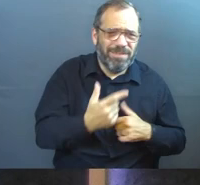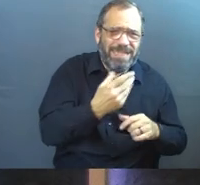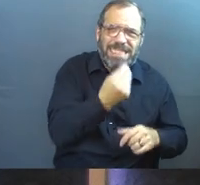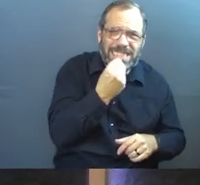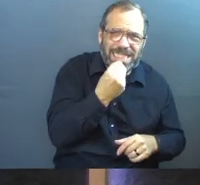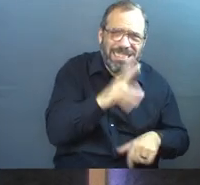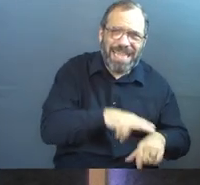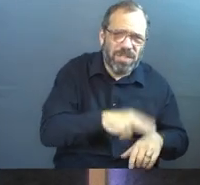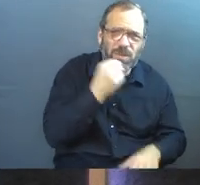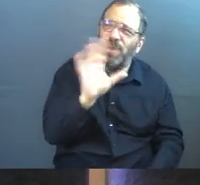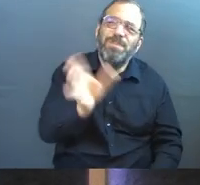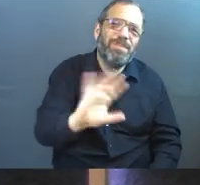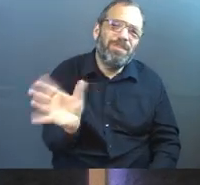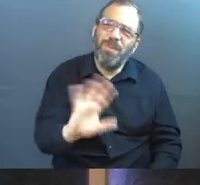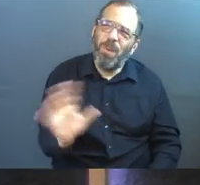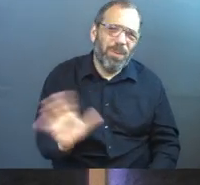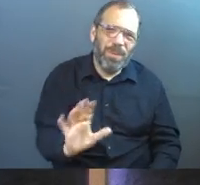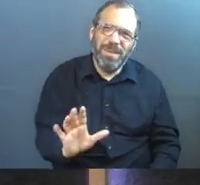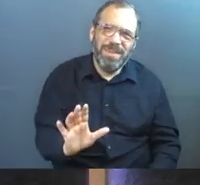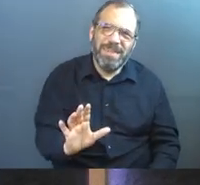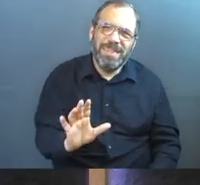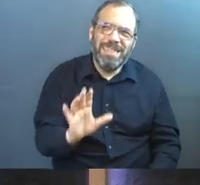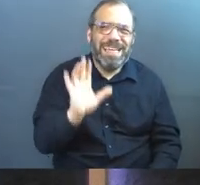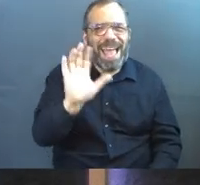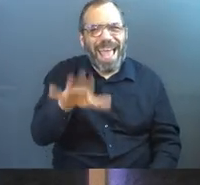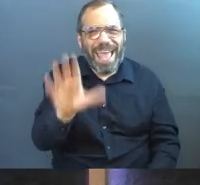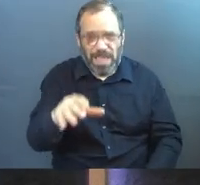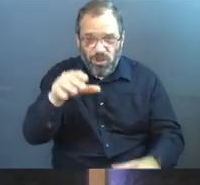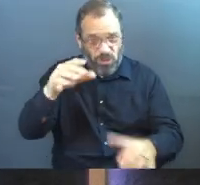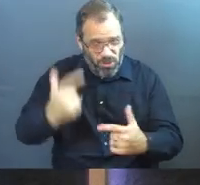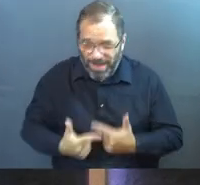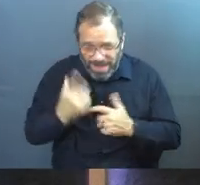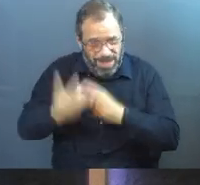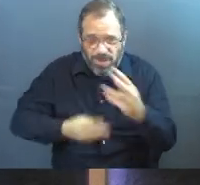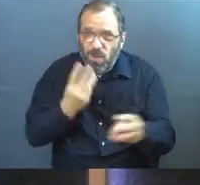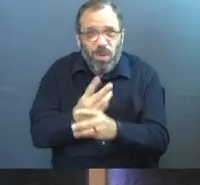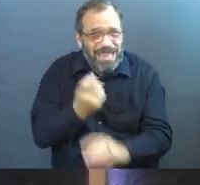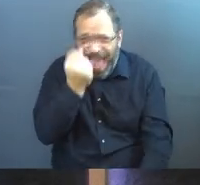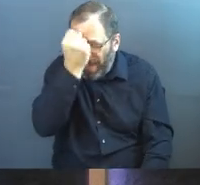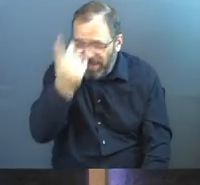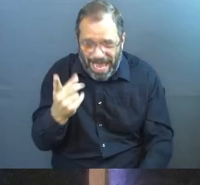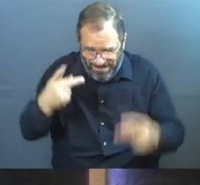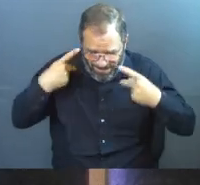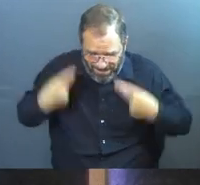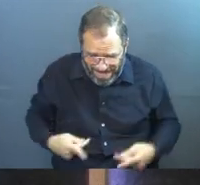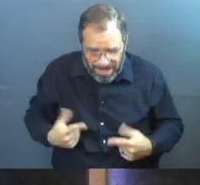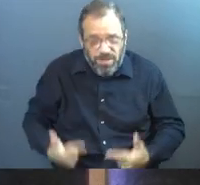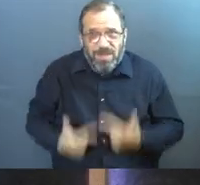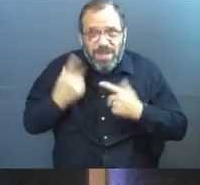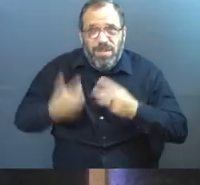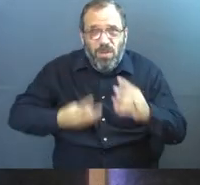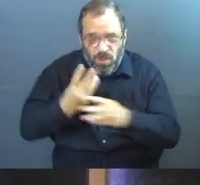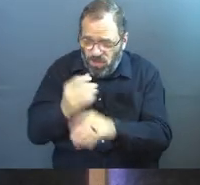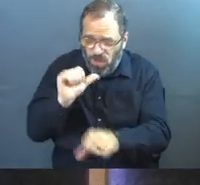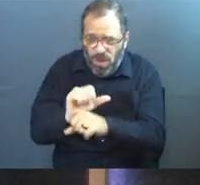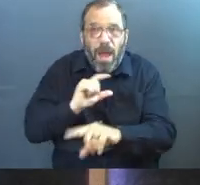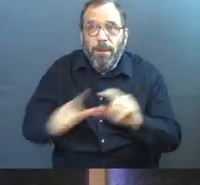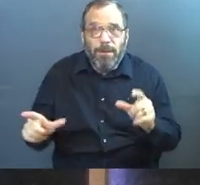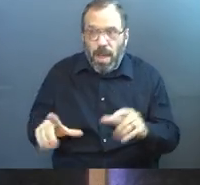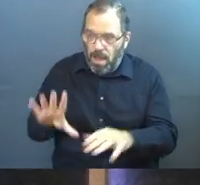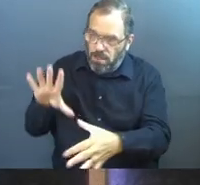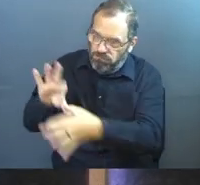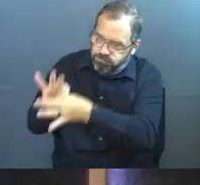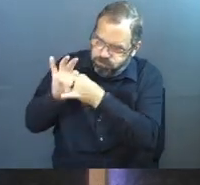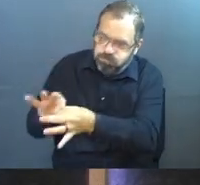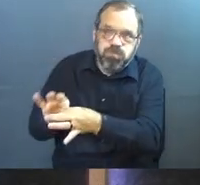You know, it's not what he's, he's like, you got to be in the world. I get it physically, but you don't have to